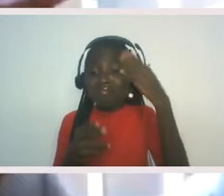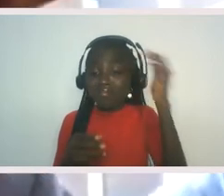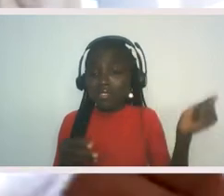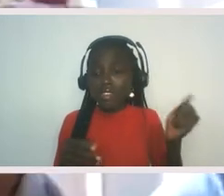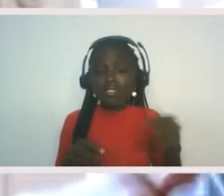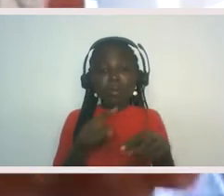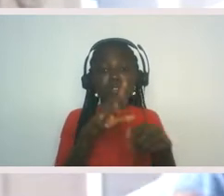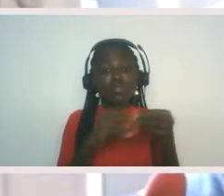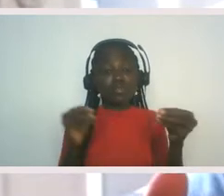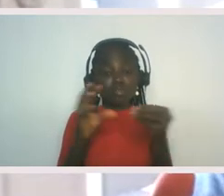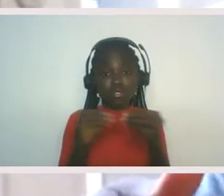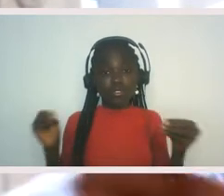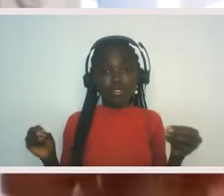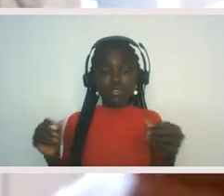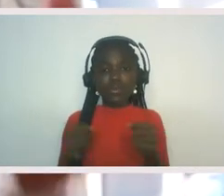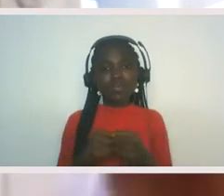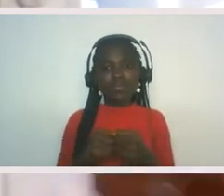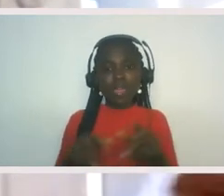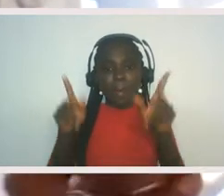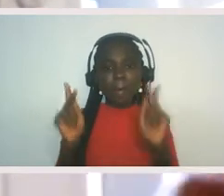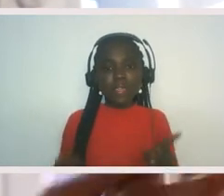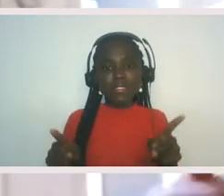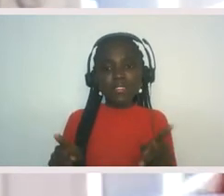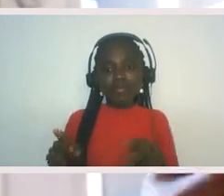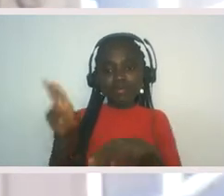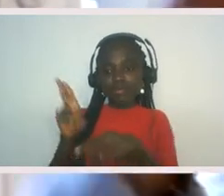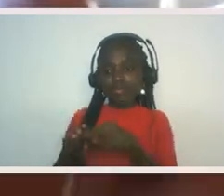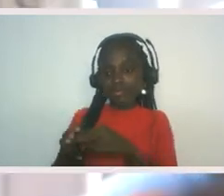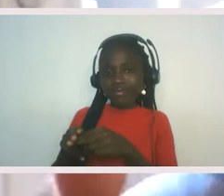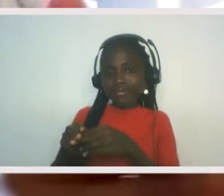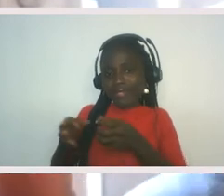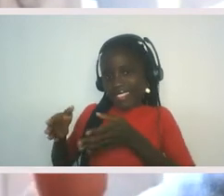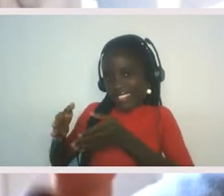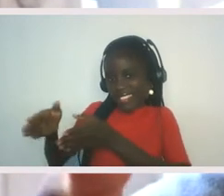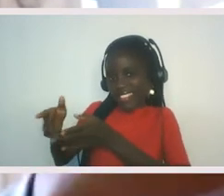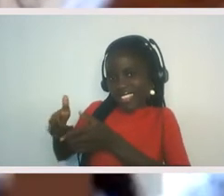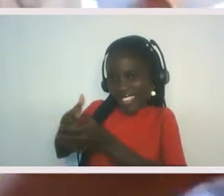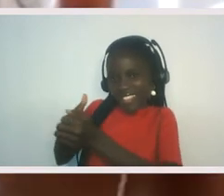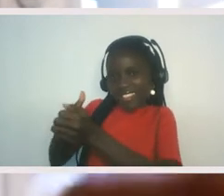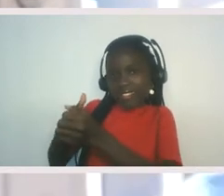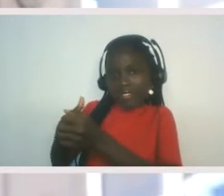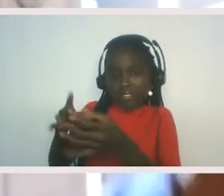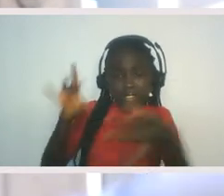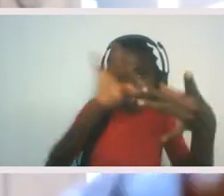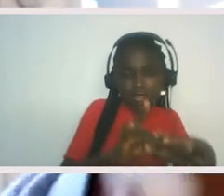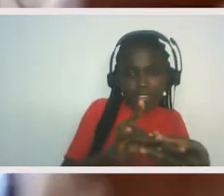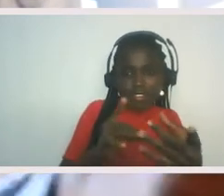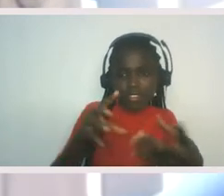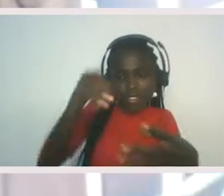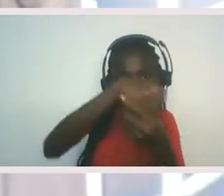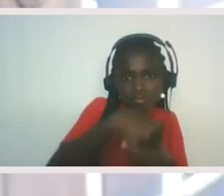If you're in the work, you move past skepticism to participation and participation